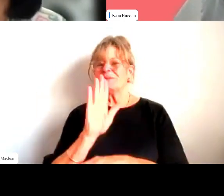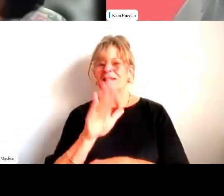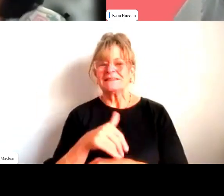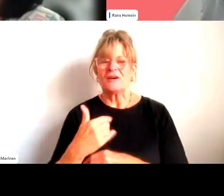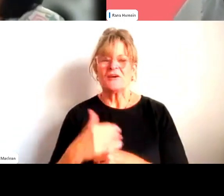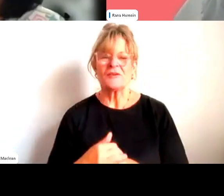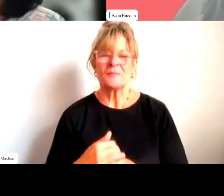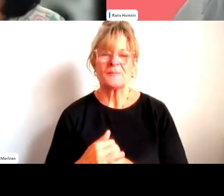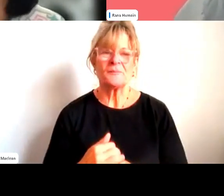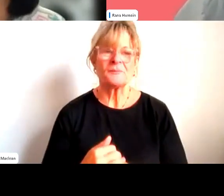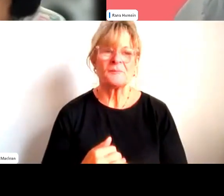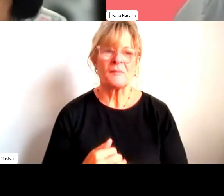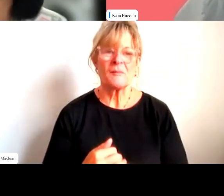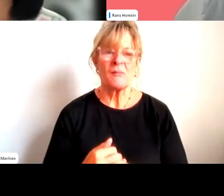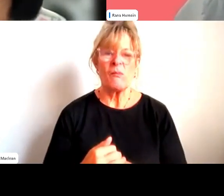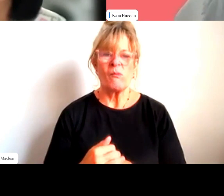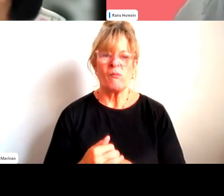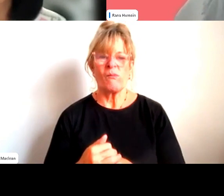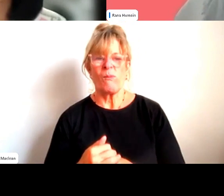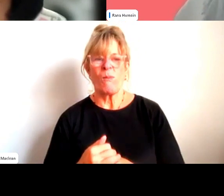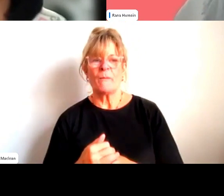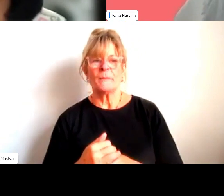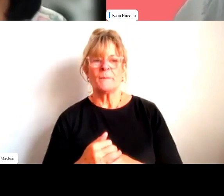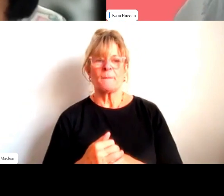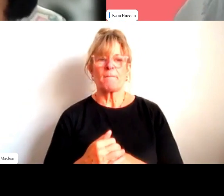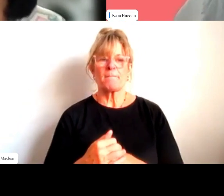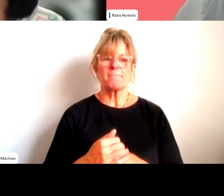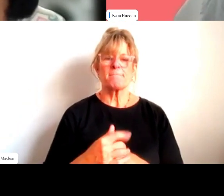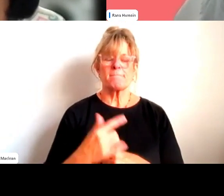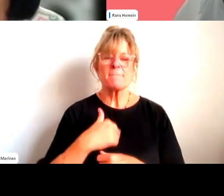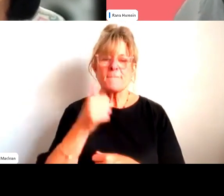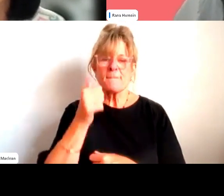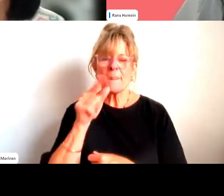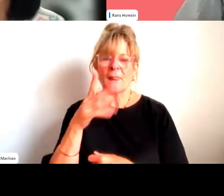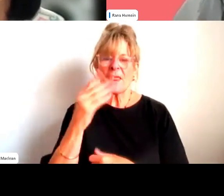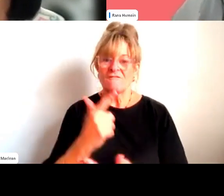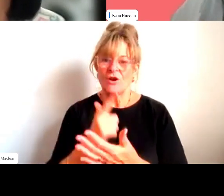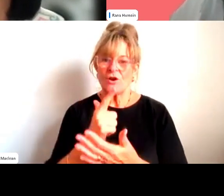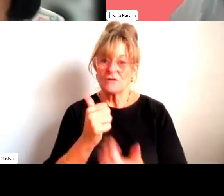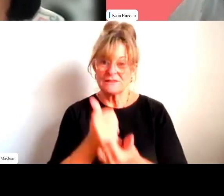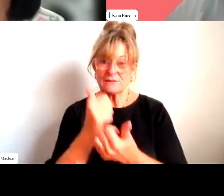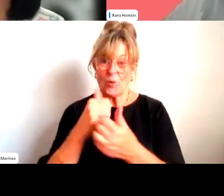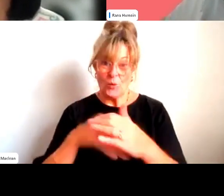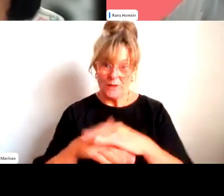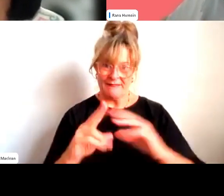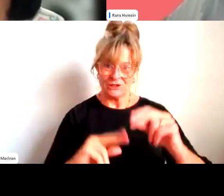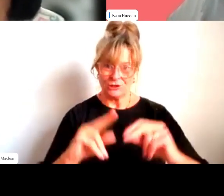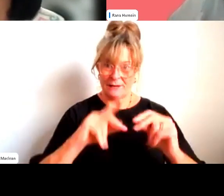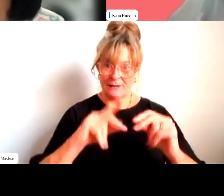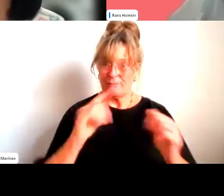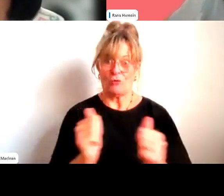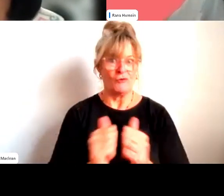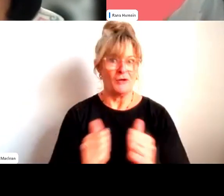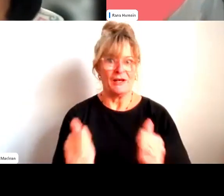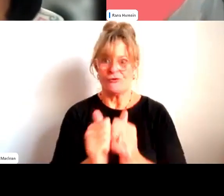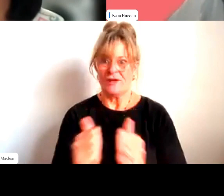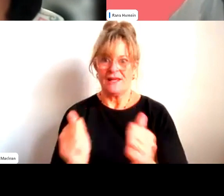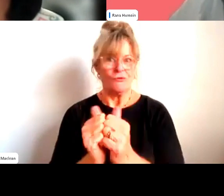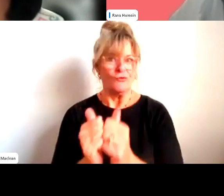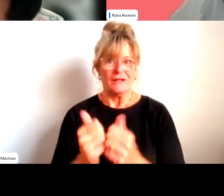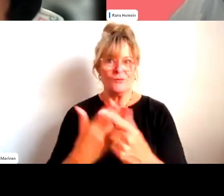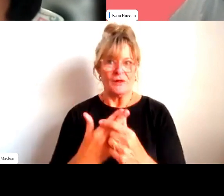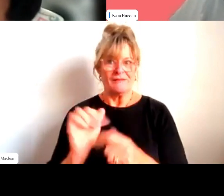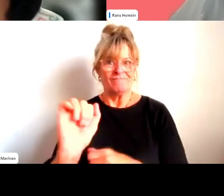Really well said, Rana. I was just saying, you've got a lot of, um, support there in, uh, in, in the chat there, agreeing with you, which we all do.